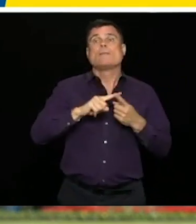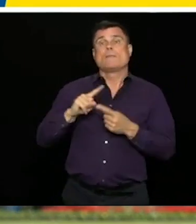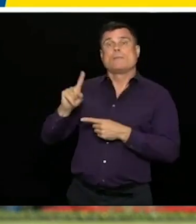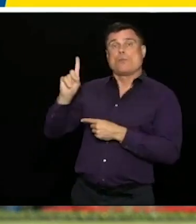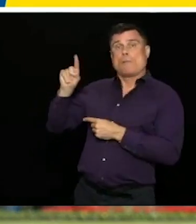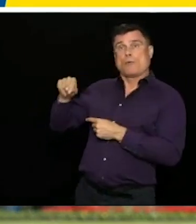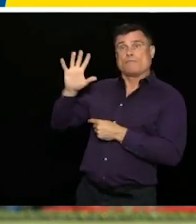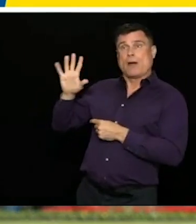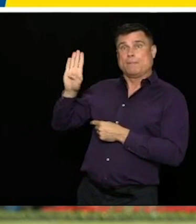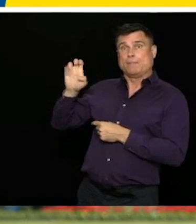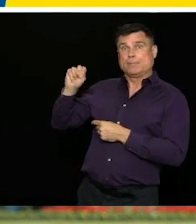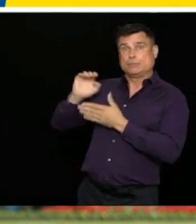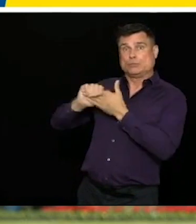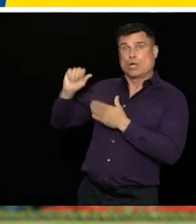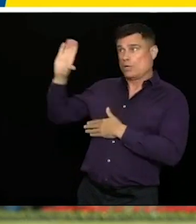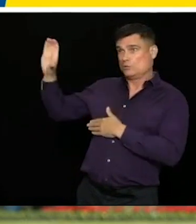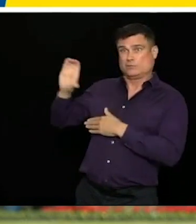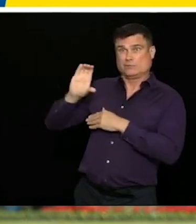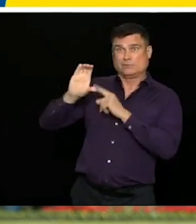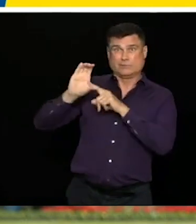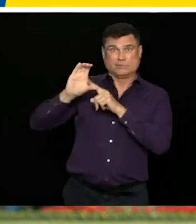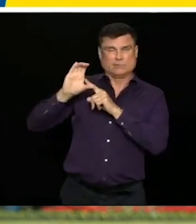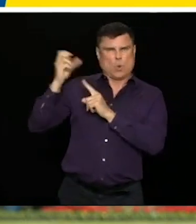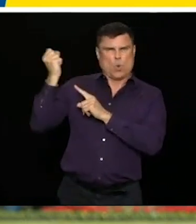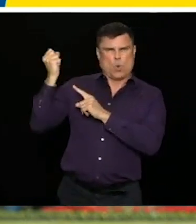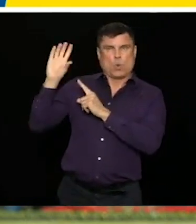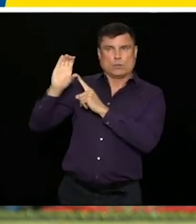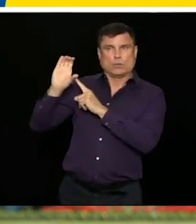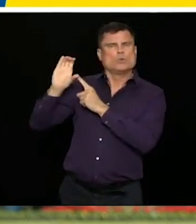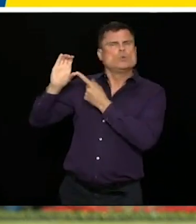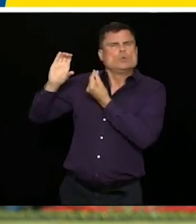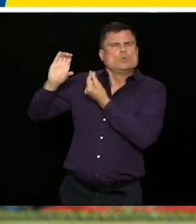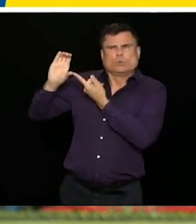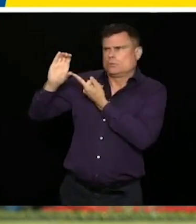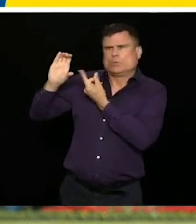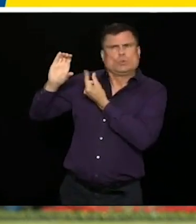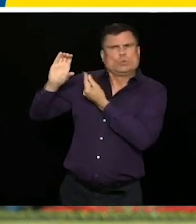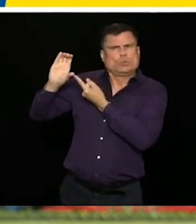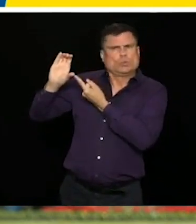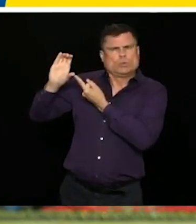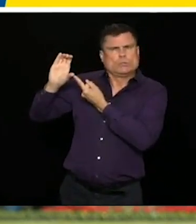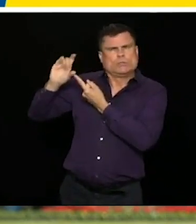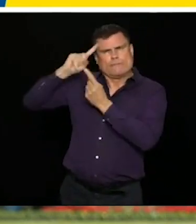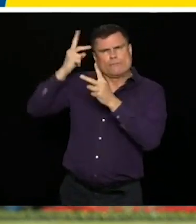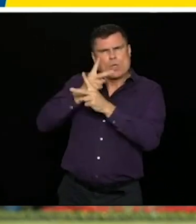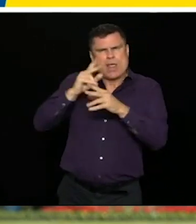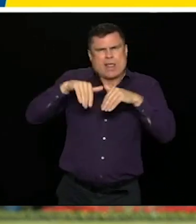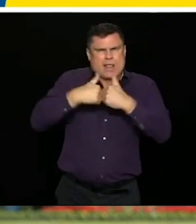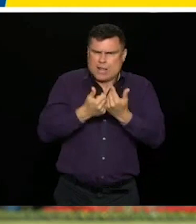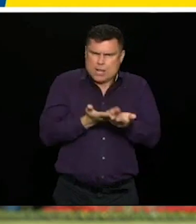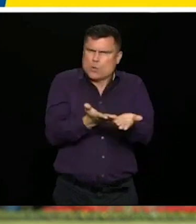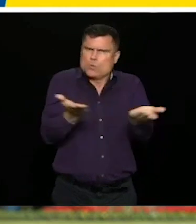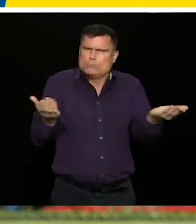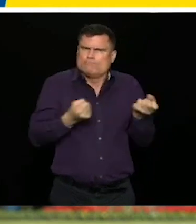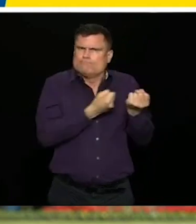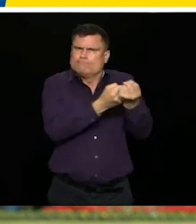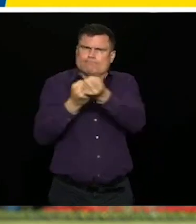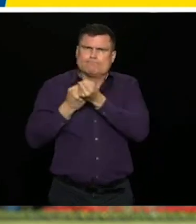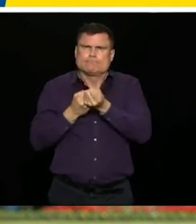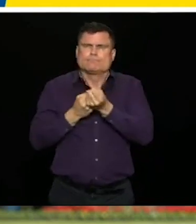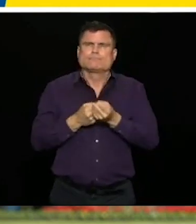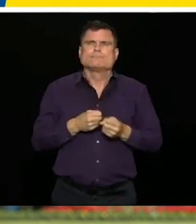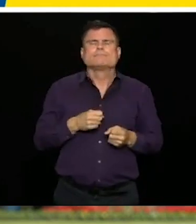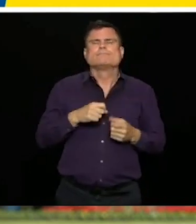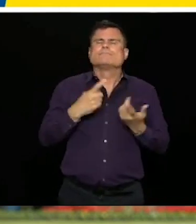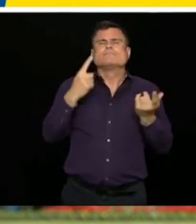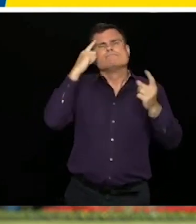federal government. The CERB is a key part of our ability to enhance programs without it all